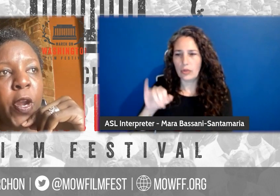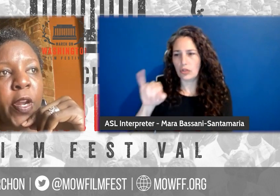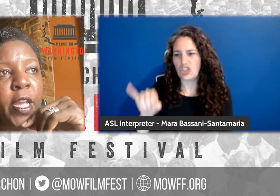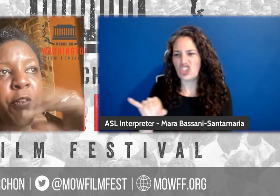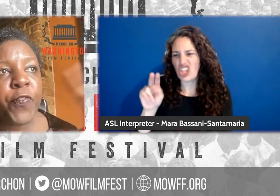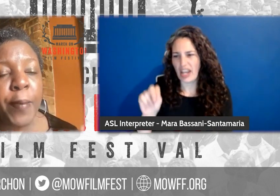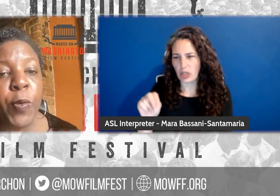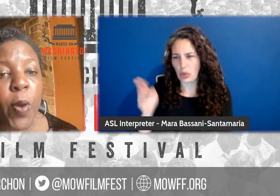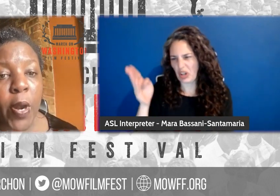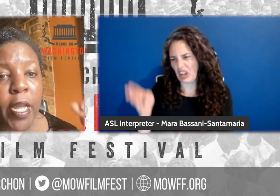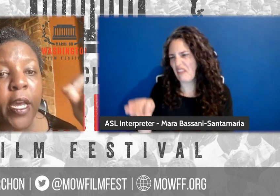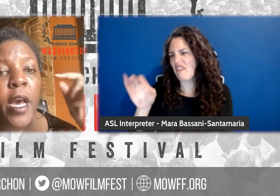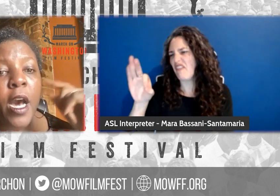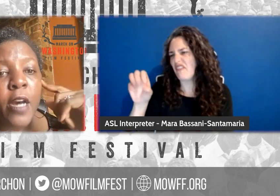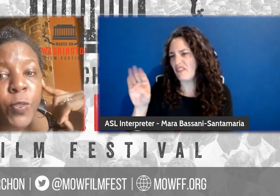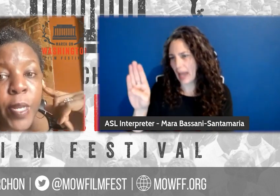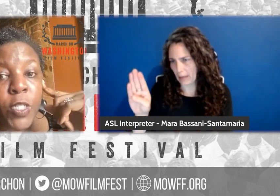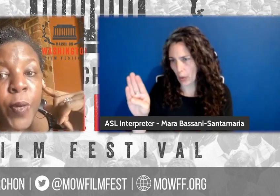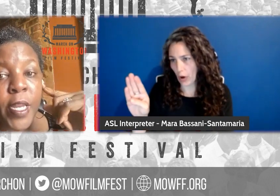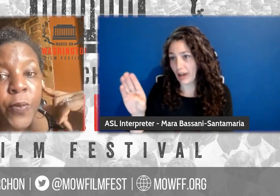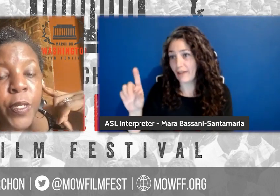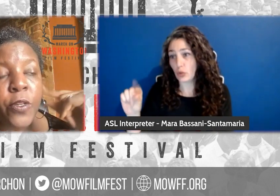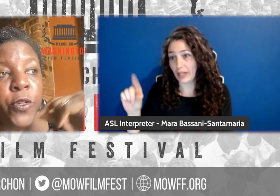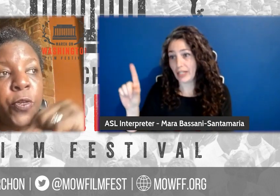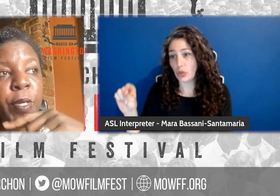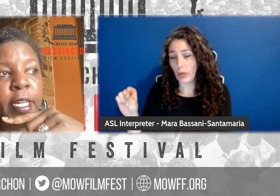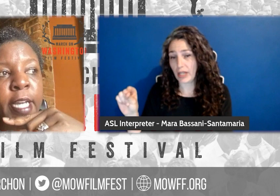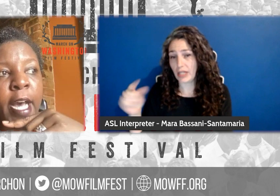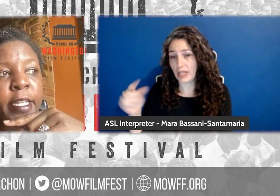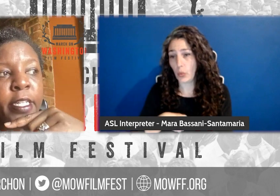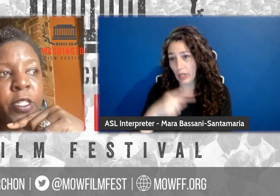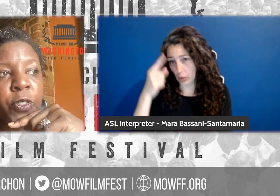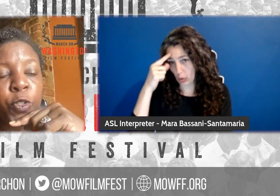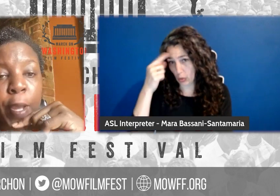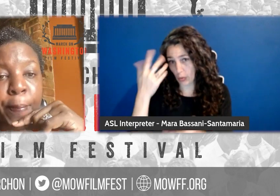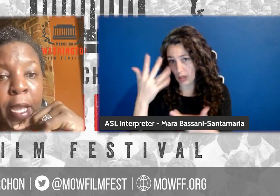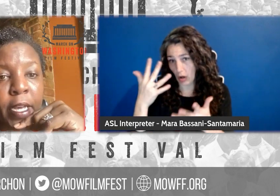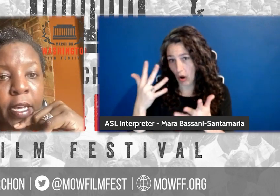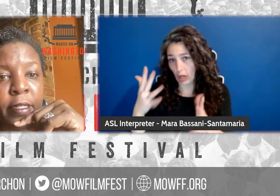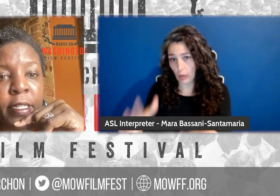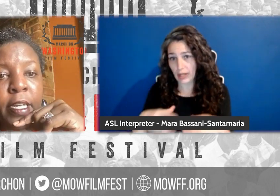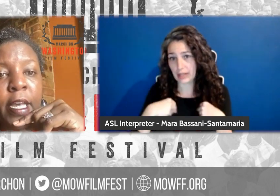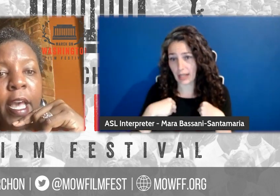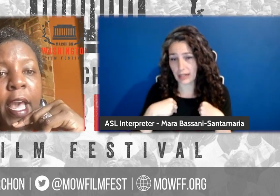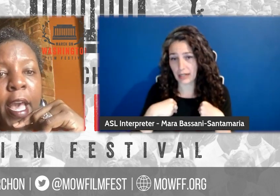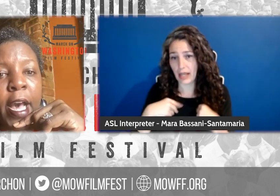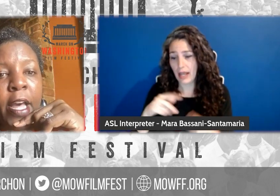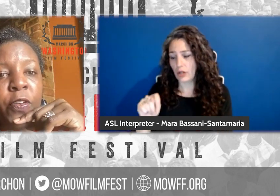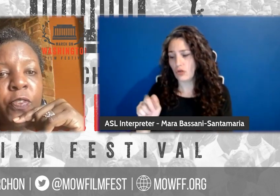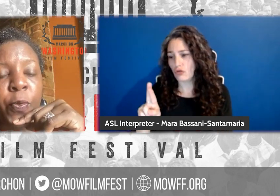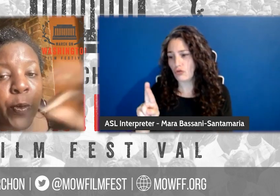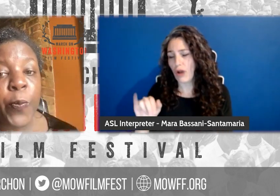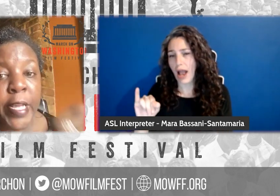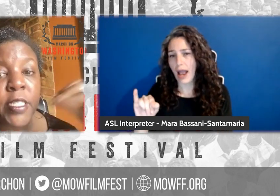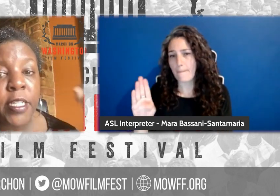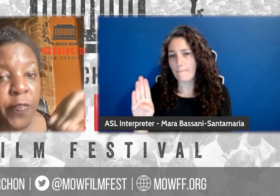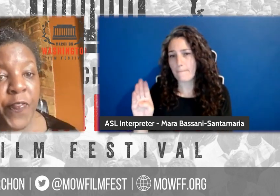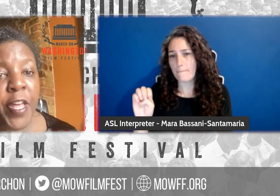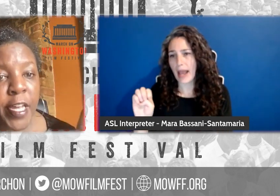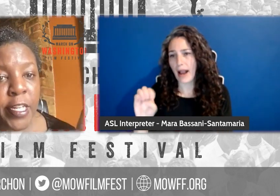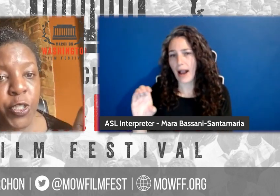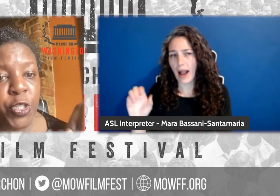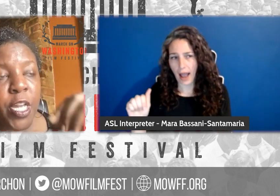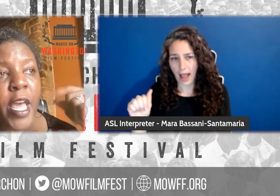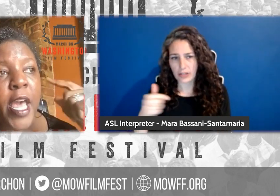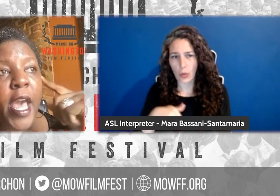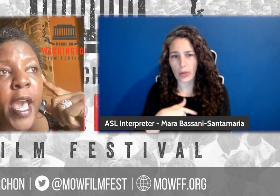January or February of 2020, we knew we had gotten into Tribeca. And so we were racing to